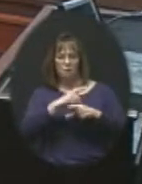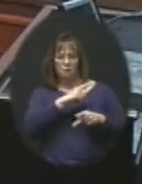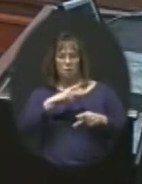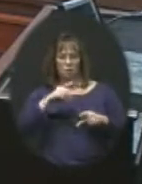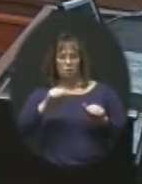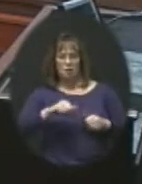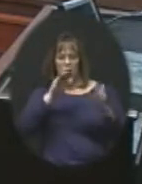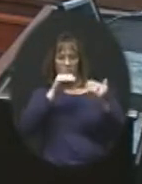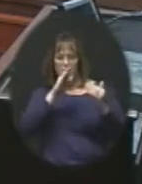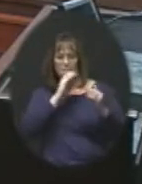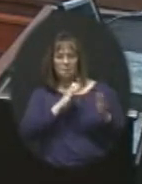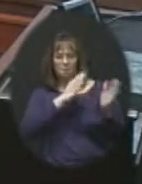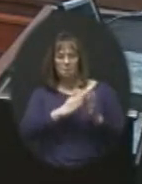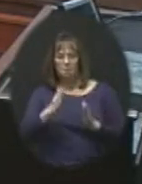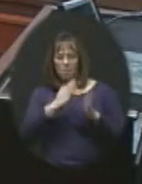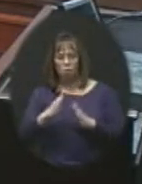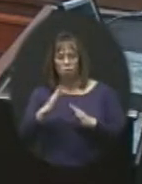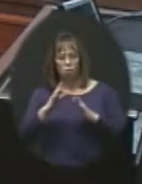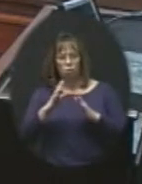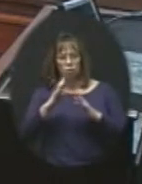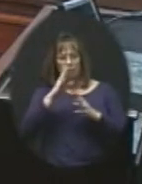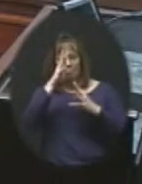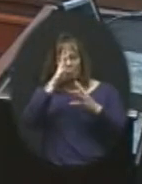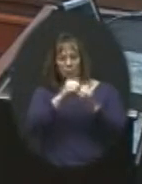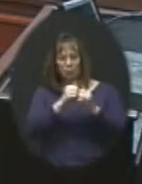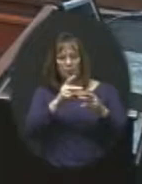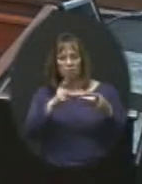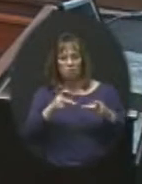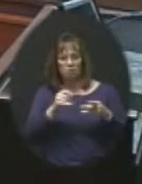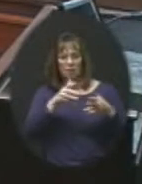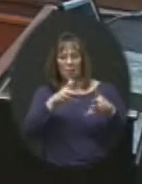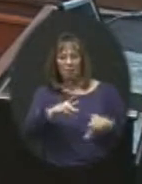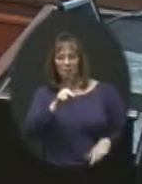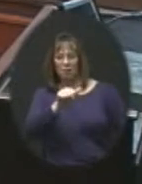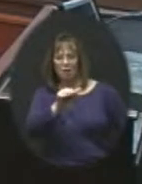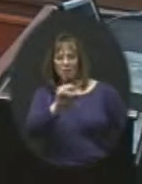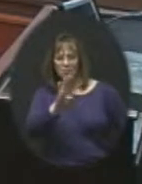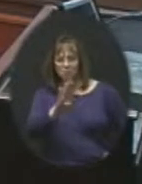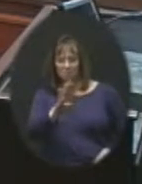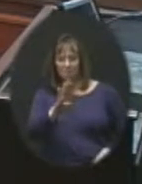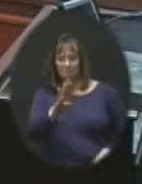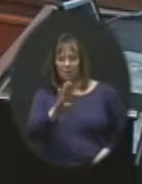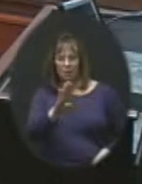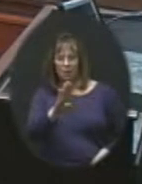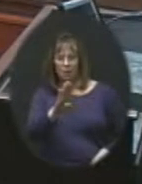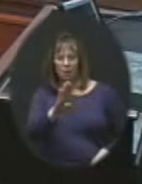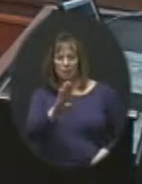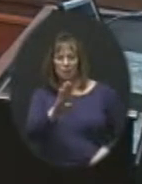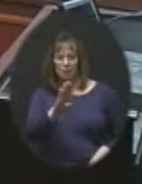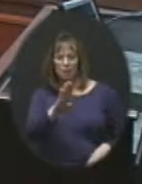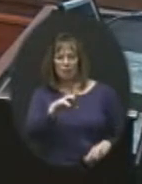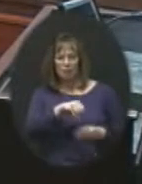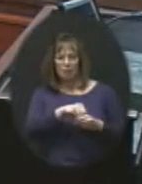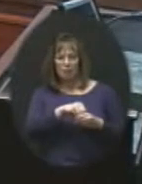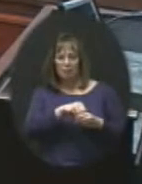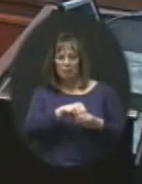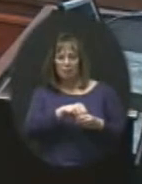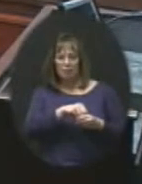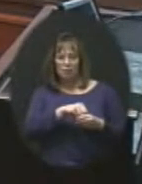expect and being prepared and coming up with a position that leaves KASB in a position that